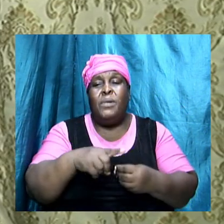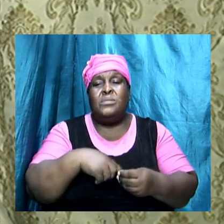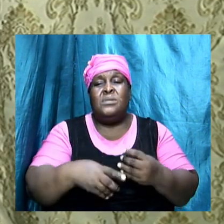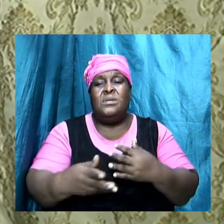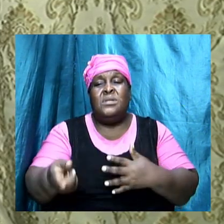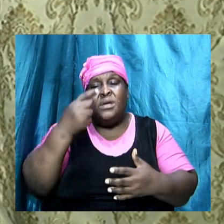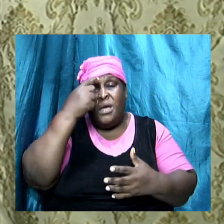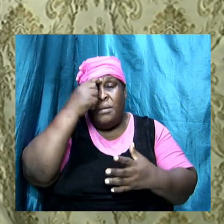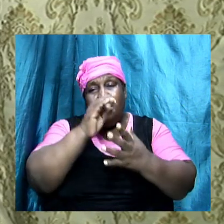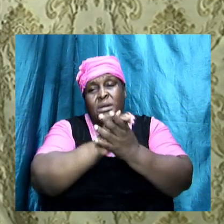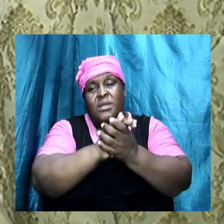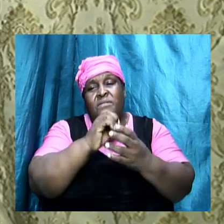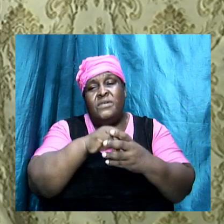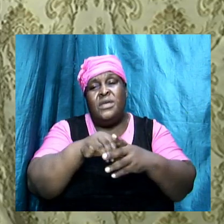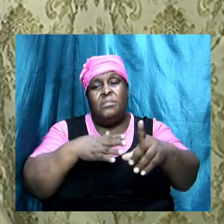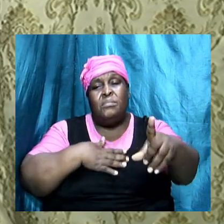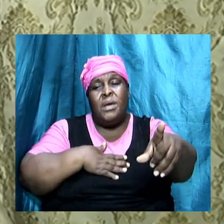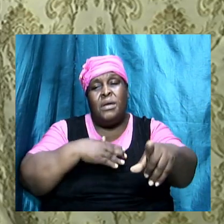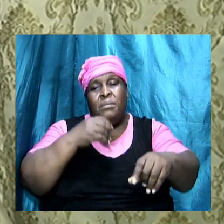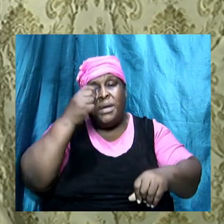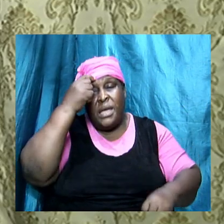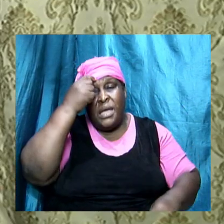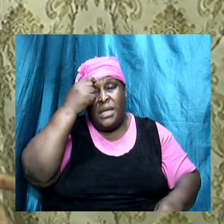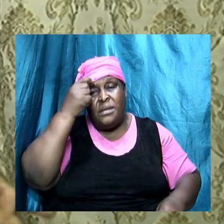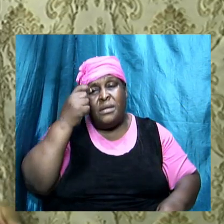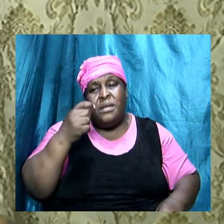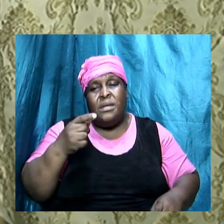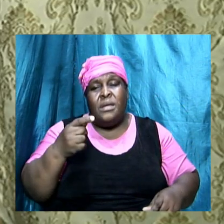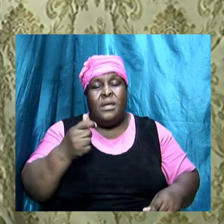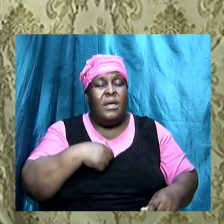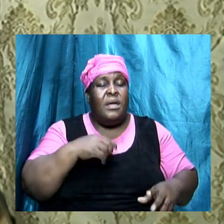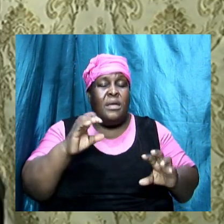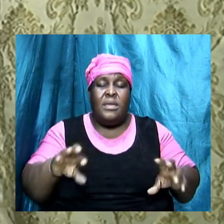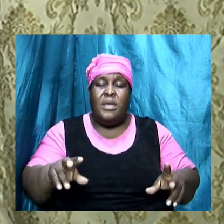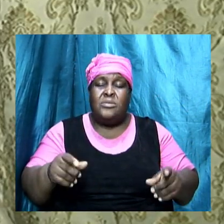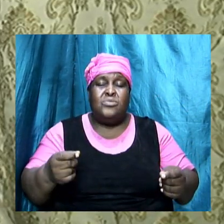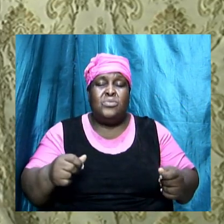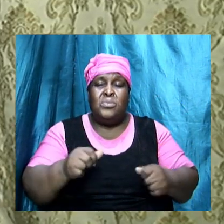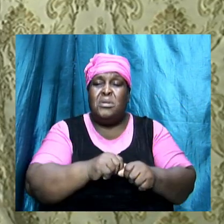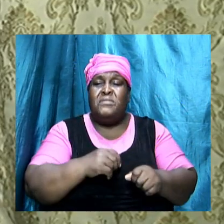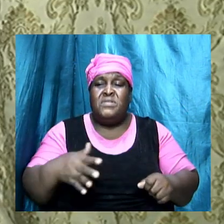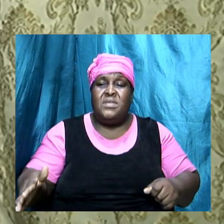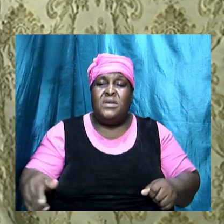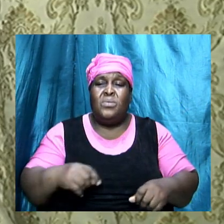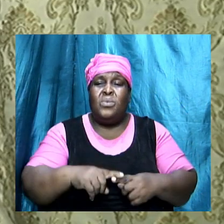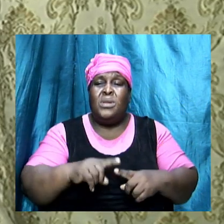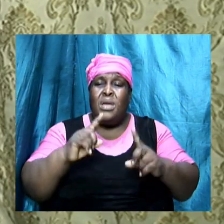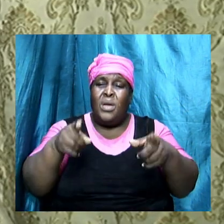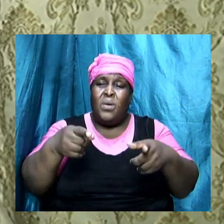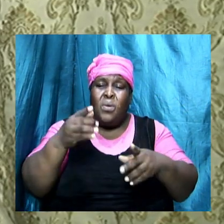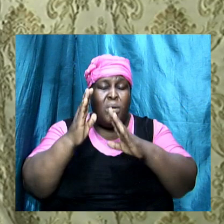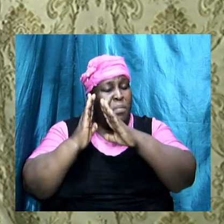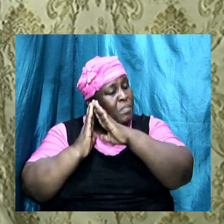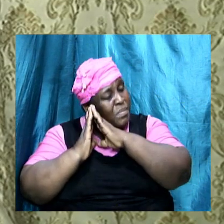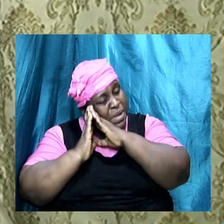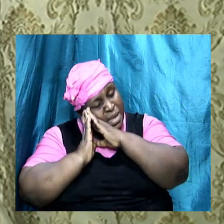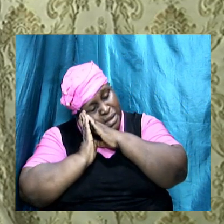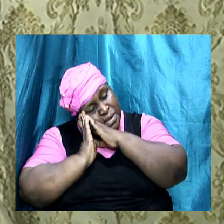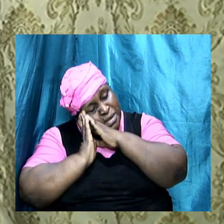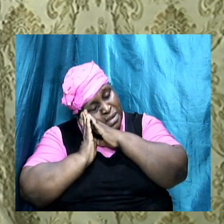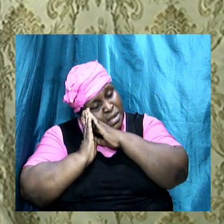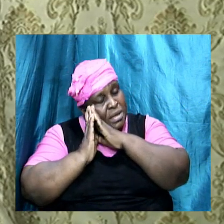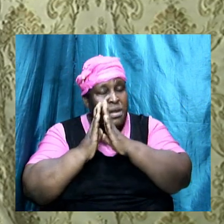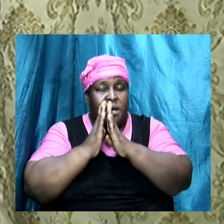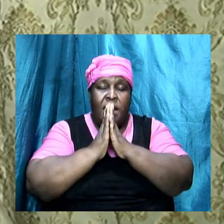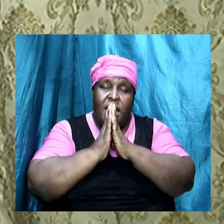a belief in my mind and listen this that I can do anything but when I go to my bed oh Jesus I could ask